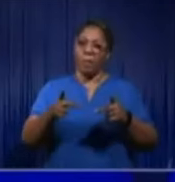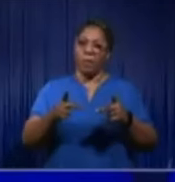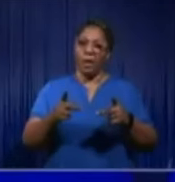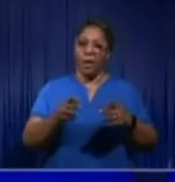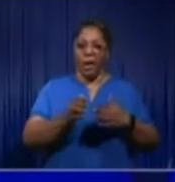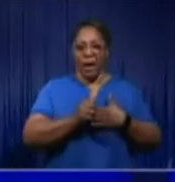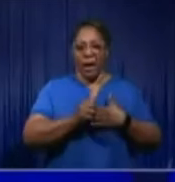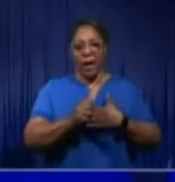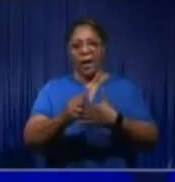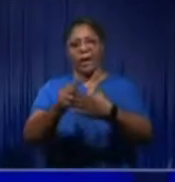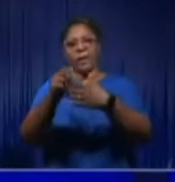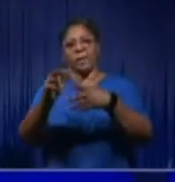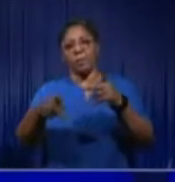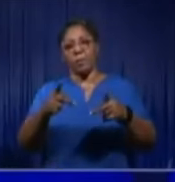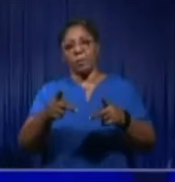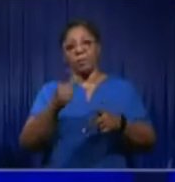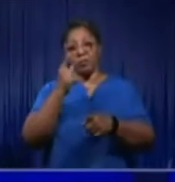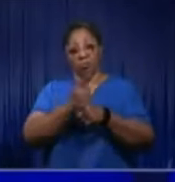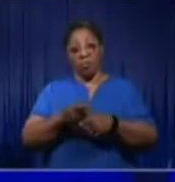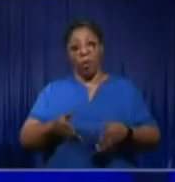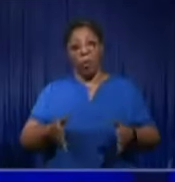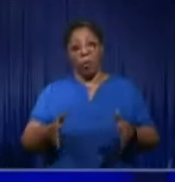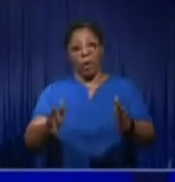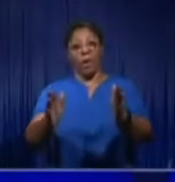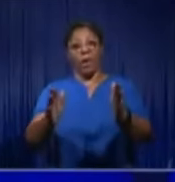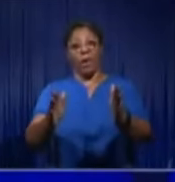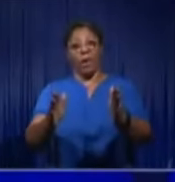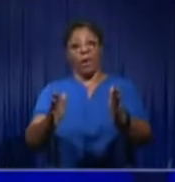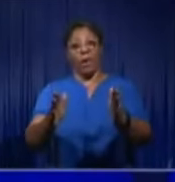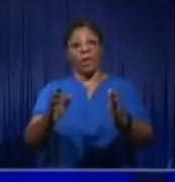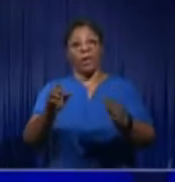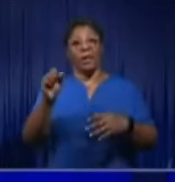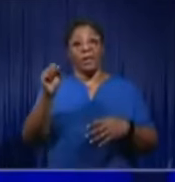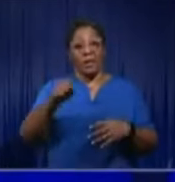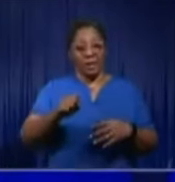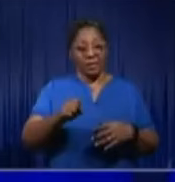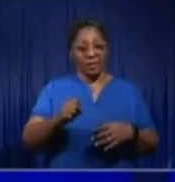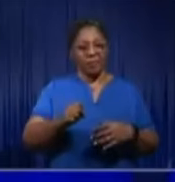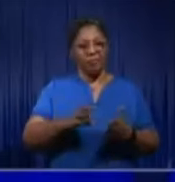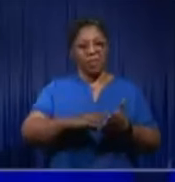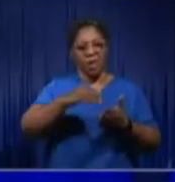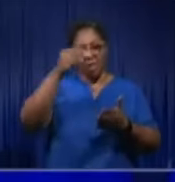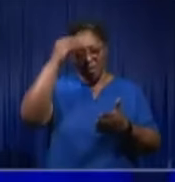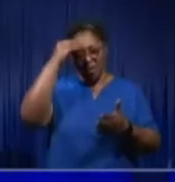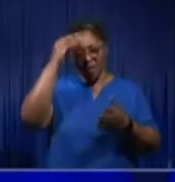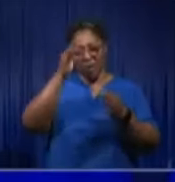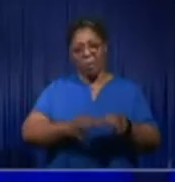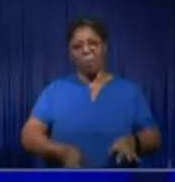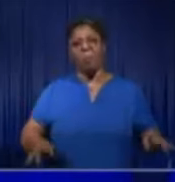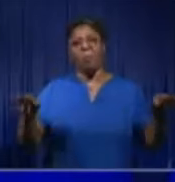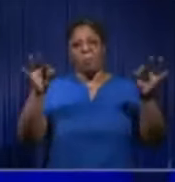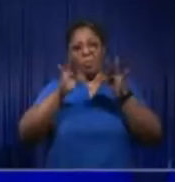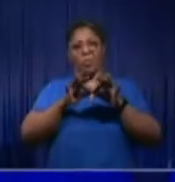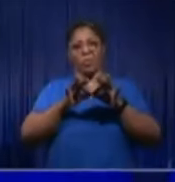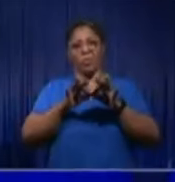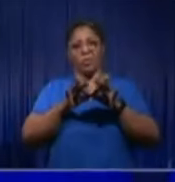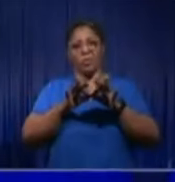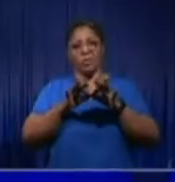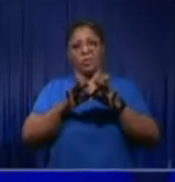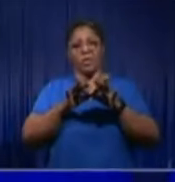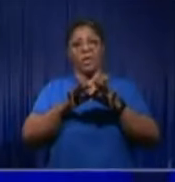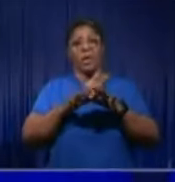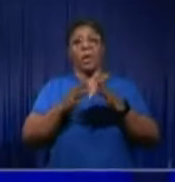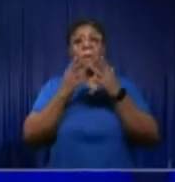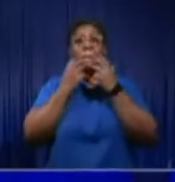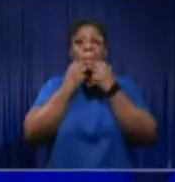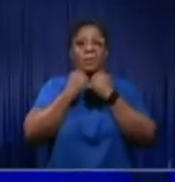right path. Yes, on the ground learning is important. Yes, your passion for people is critical. Because